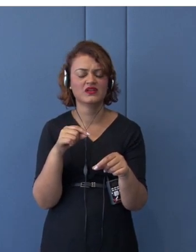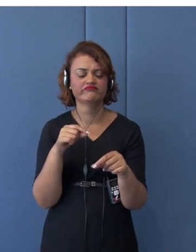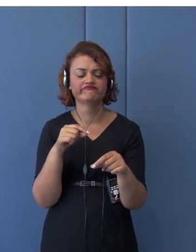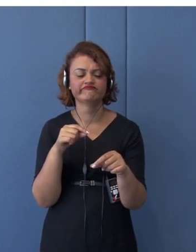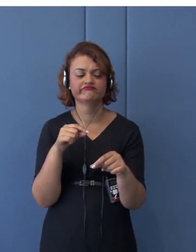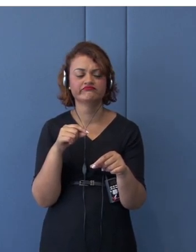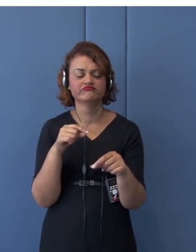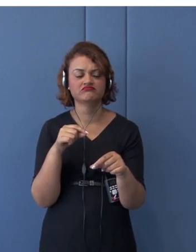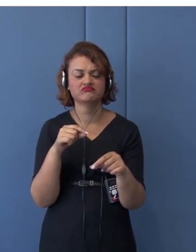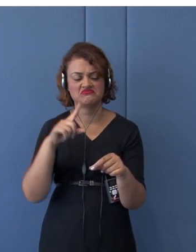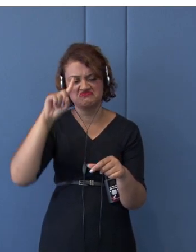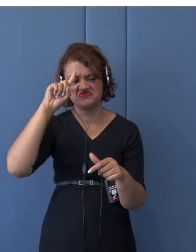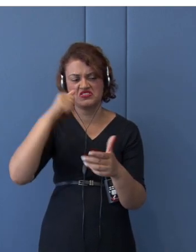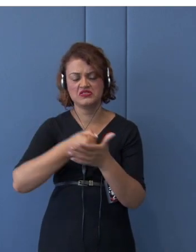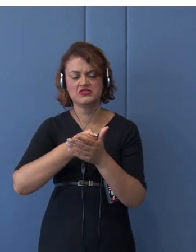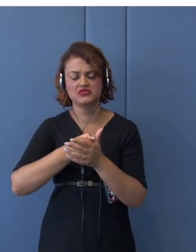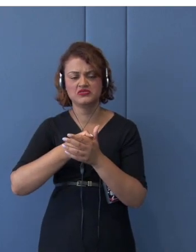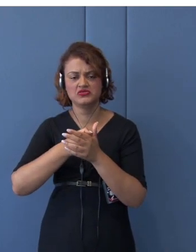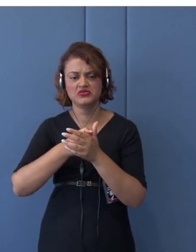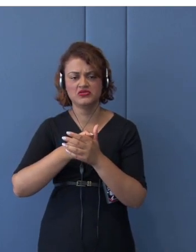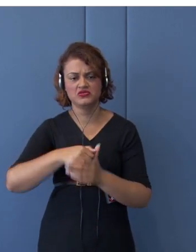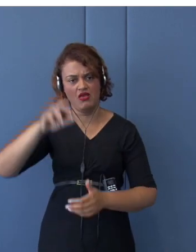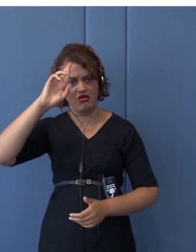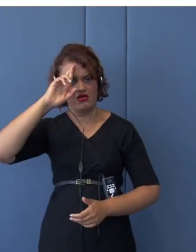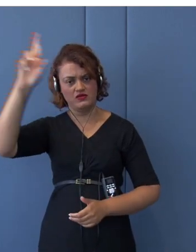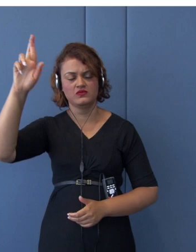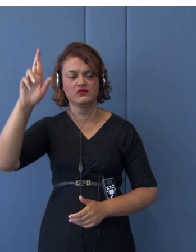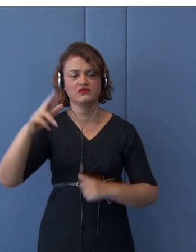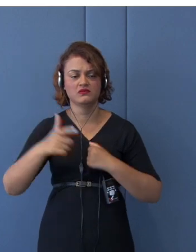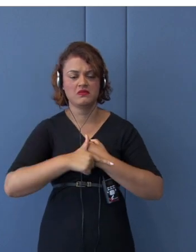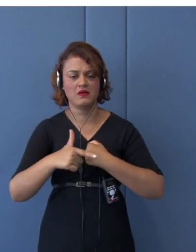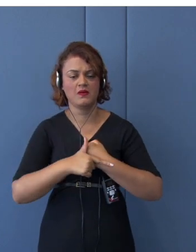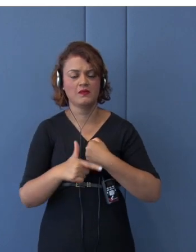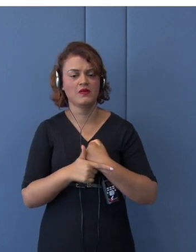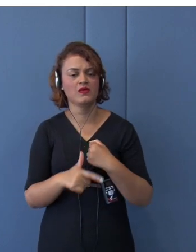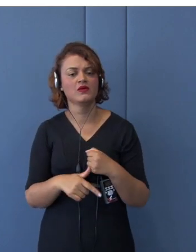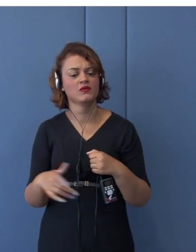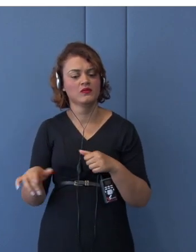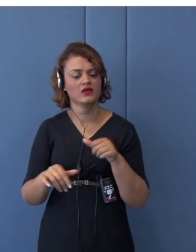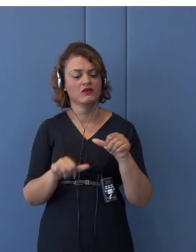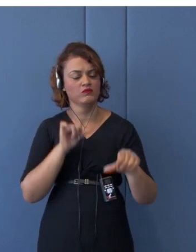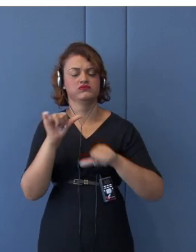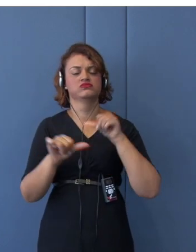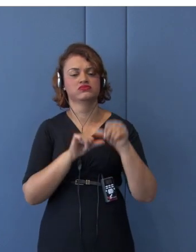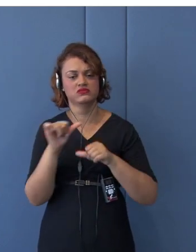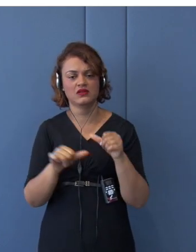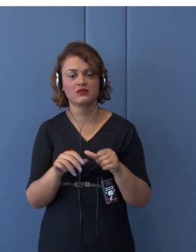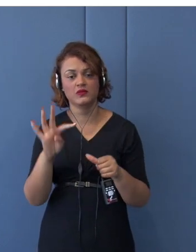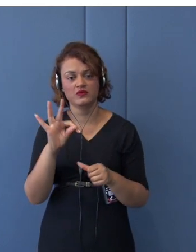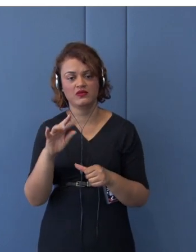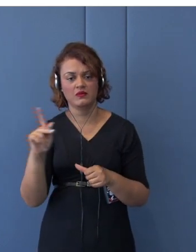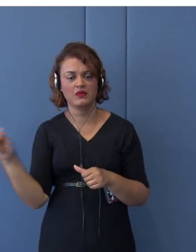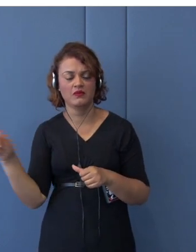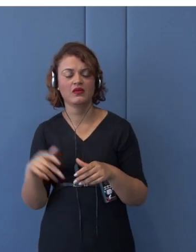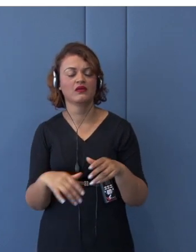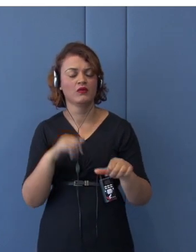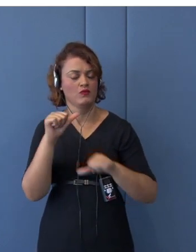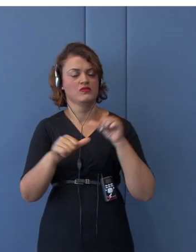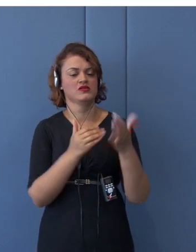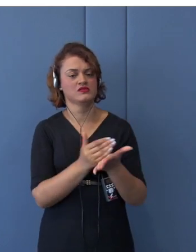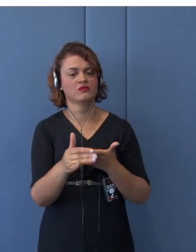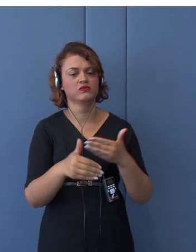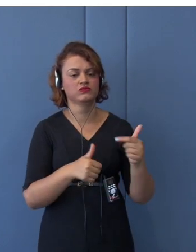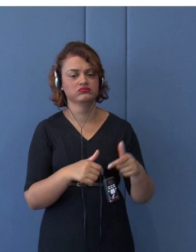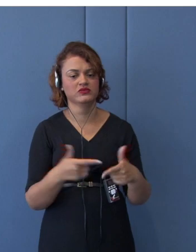steps towards realising TPP even without United States.